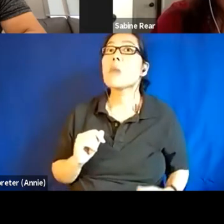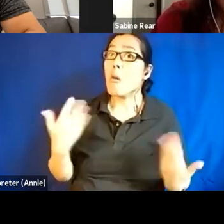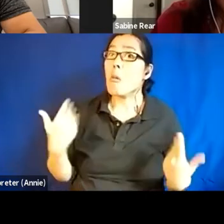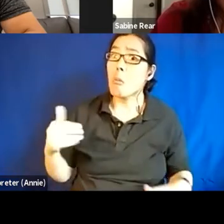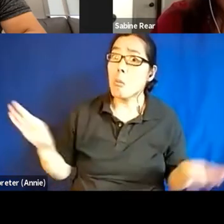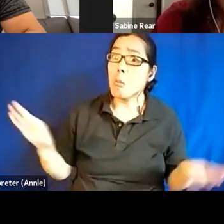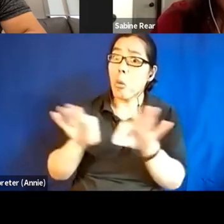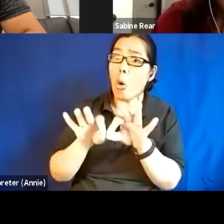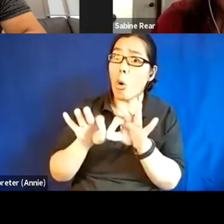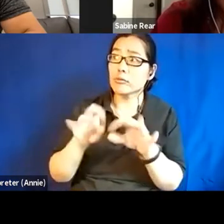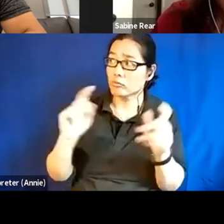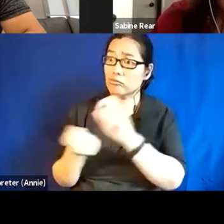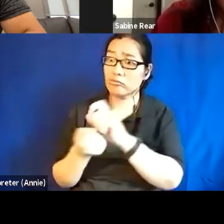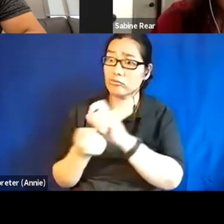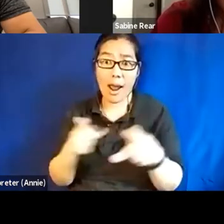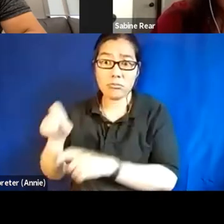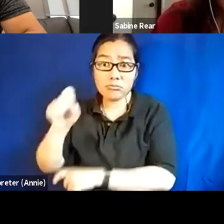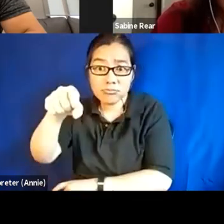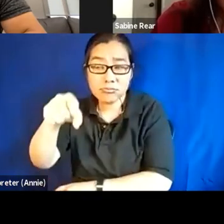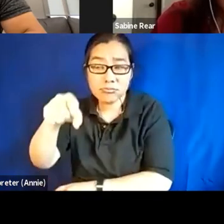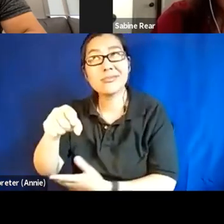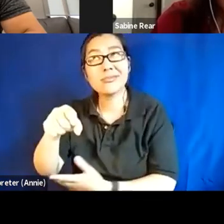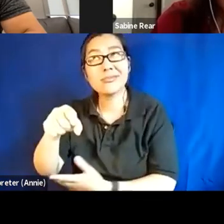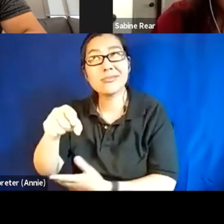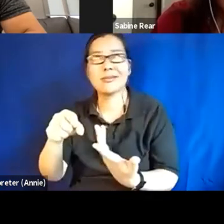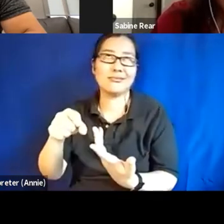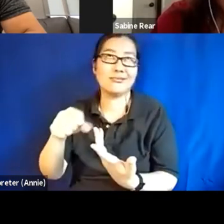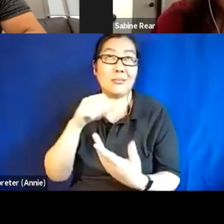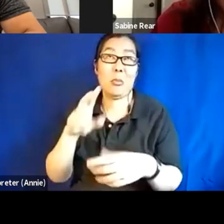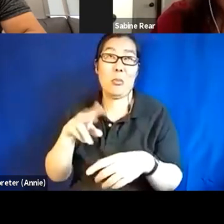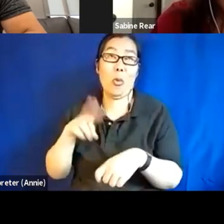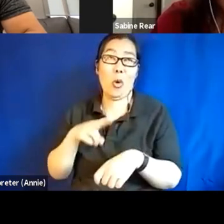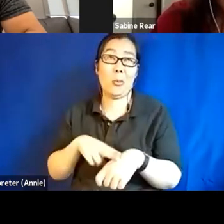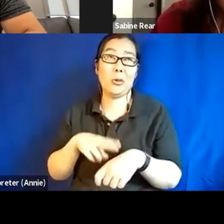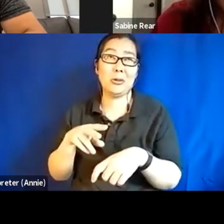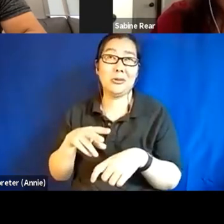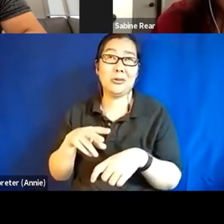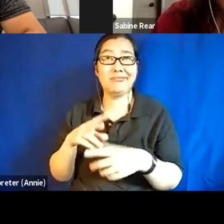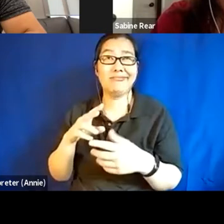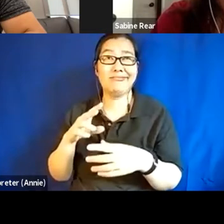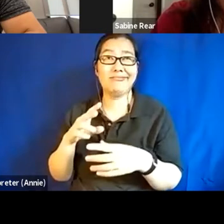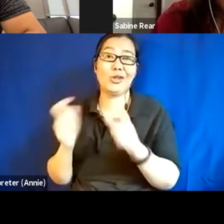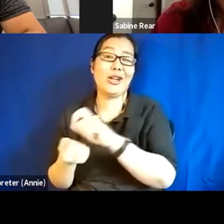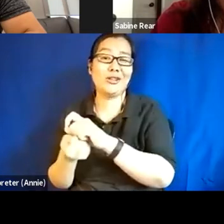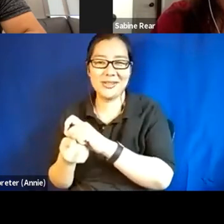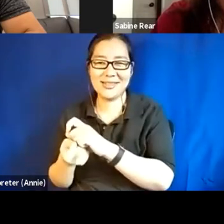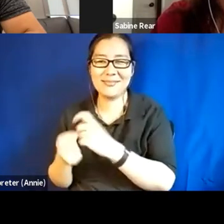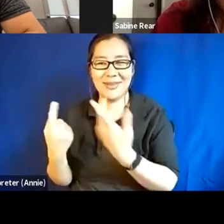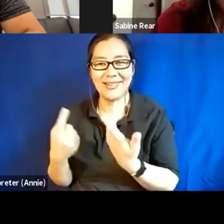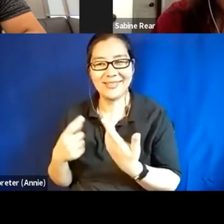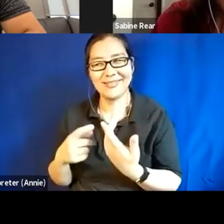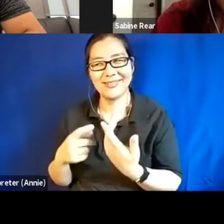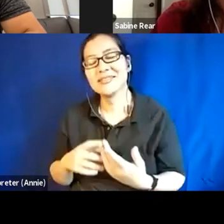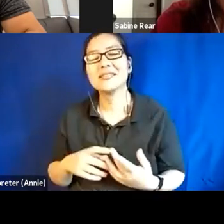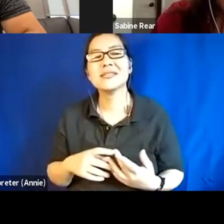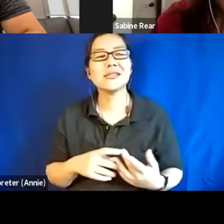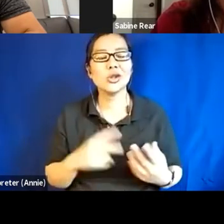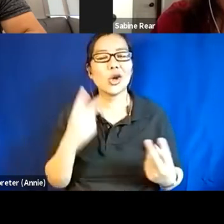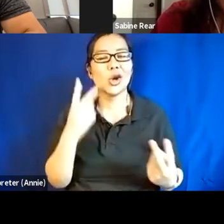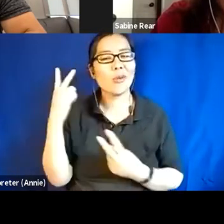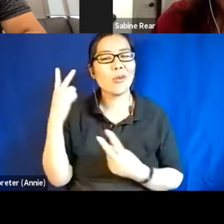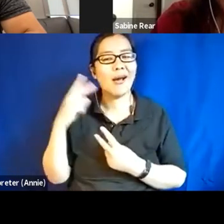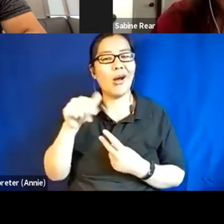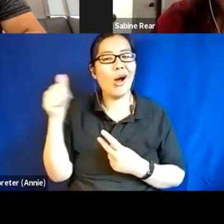or maybe just those are normal size bounds being made, but you can look back through all kinds of different populations, uh, and, uh,